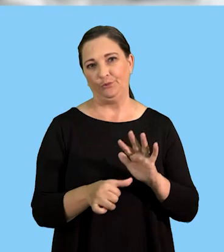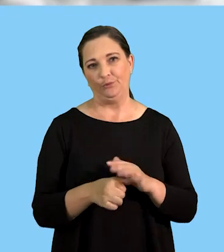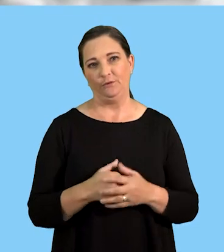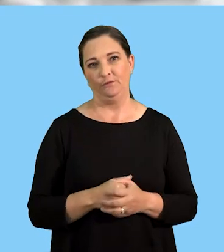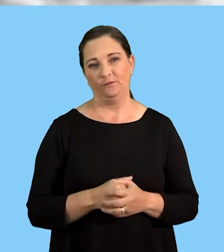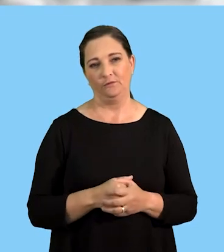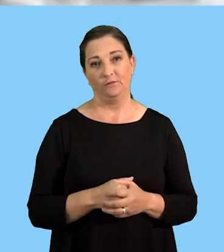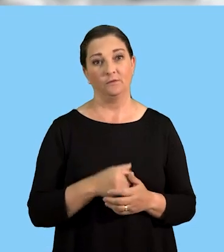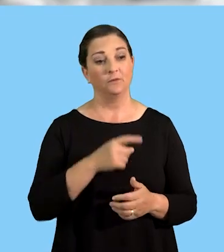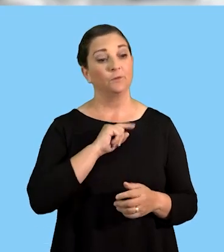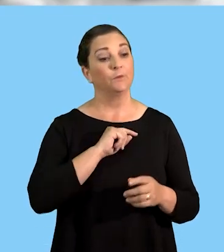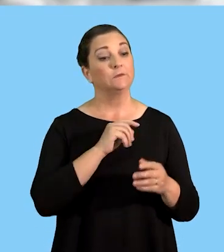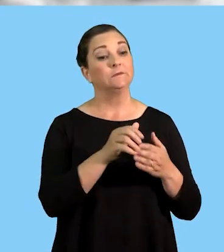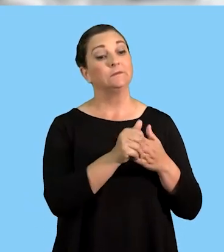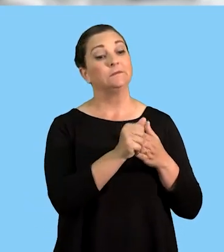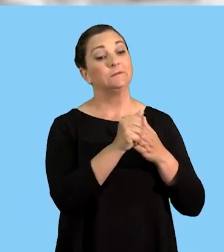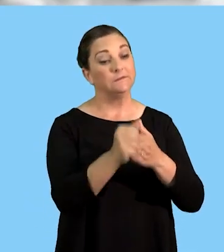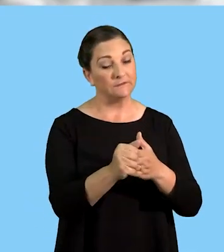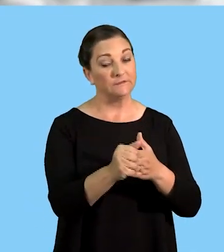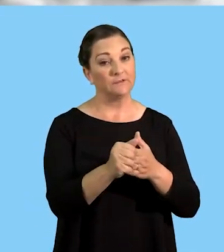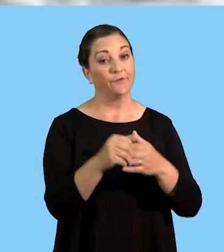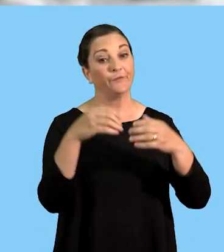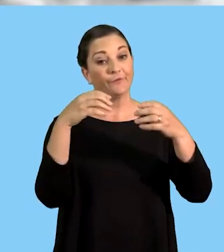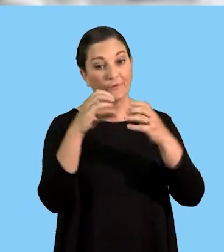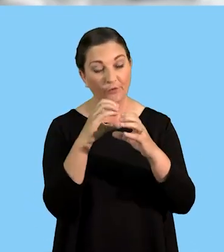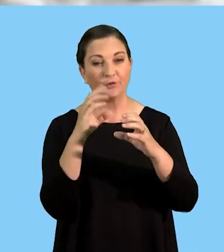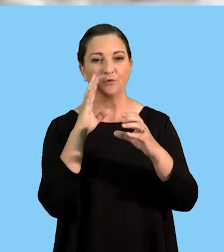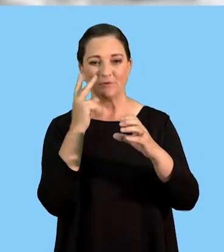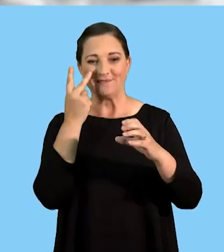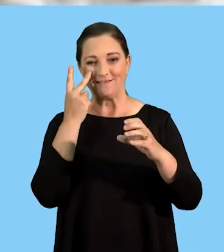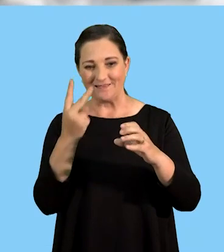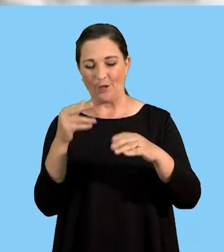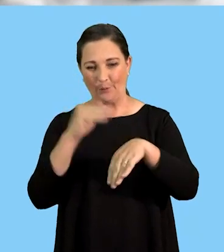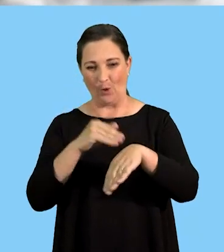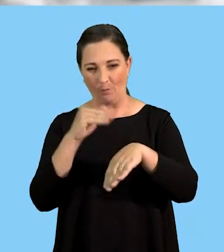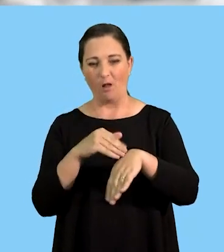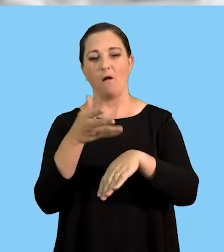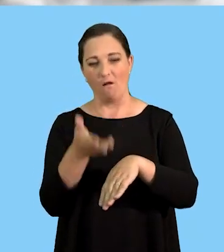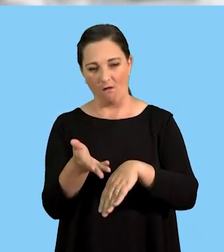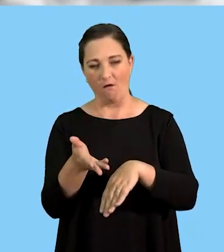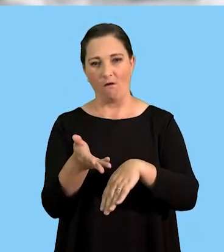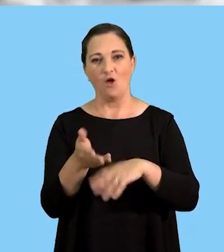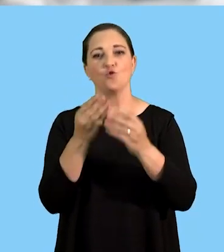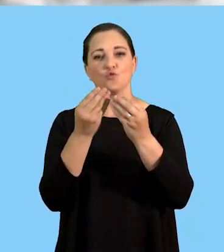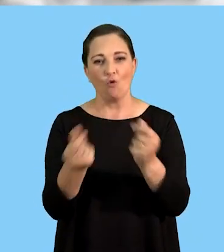way in which the leader would approach things. This is the way in which they would solve problems. And this is the way in which they would